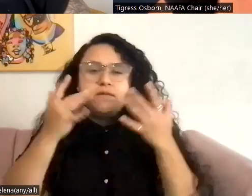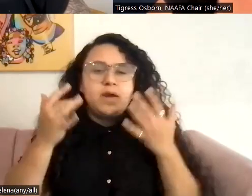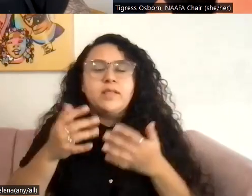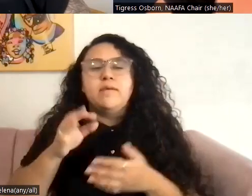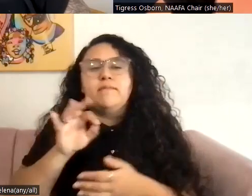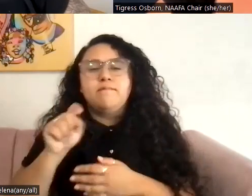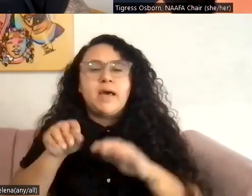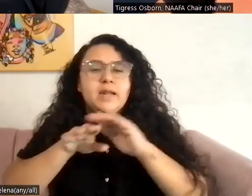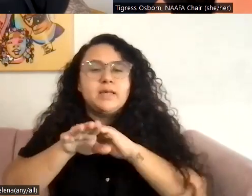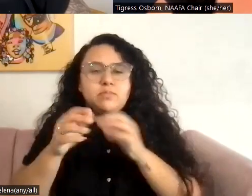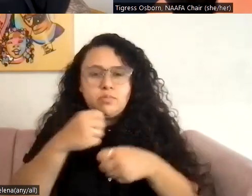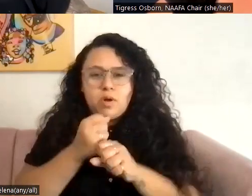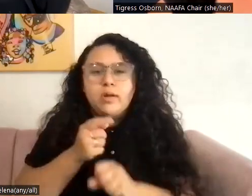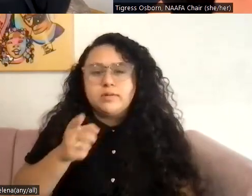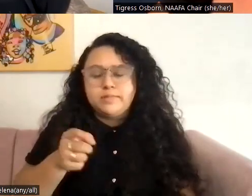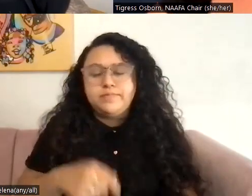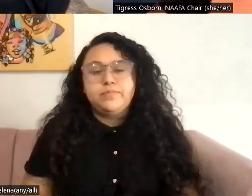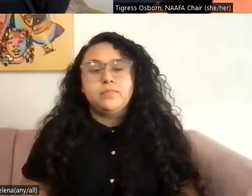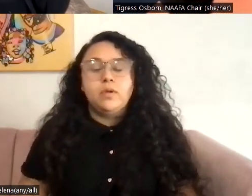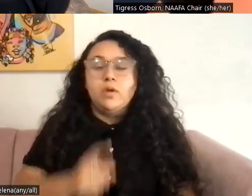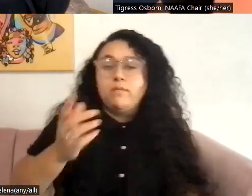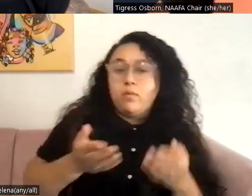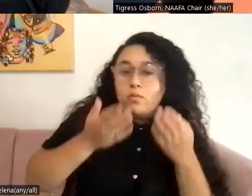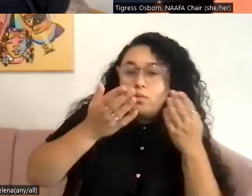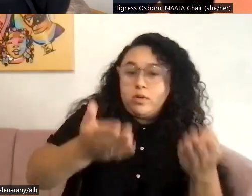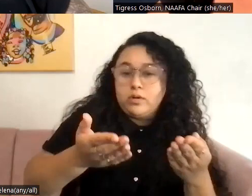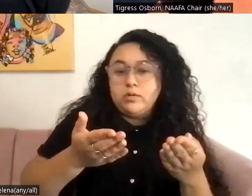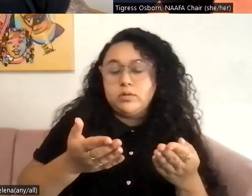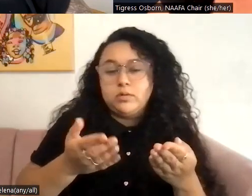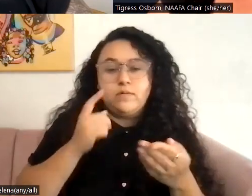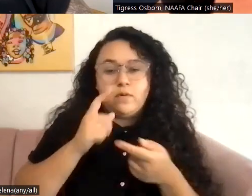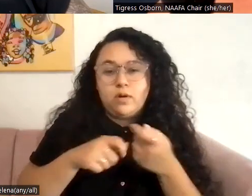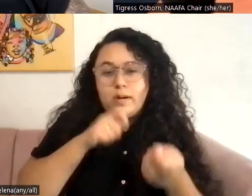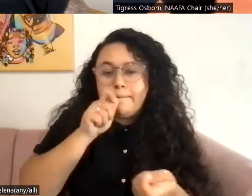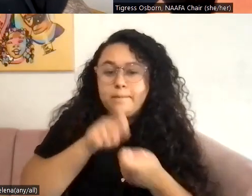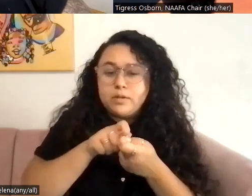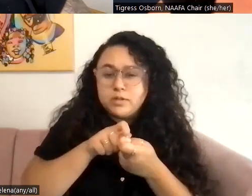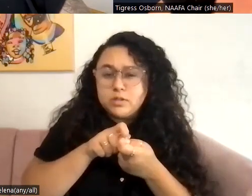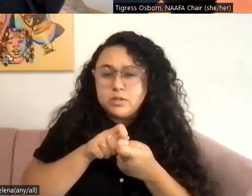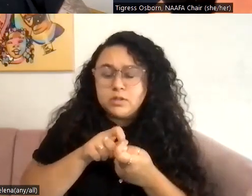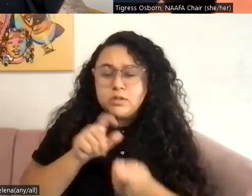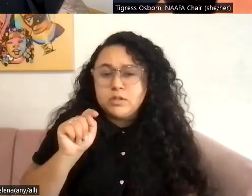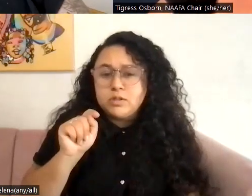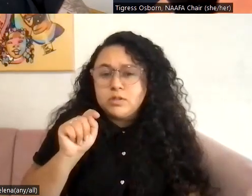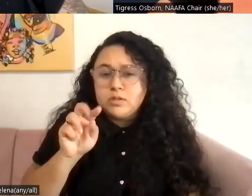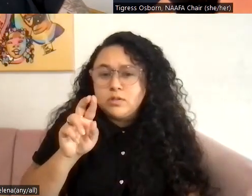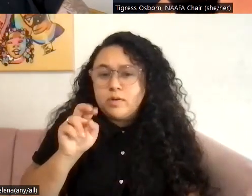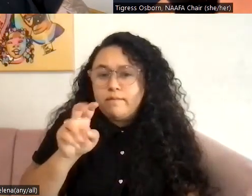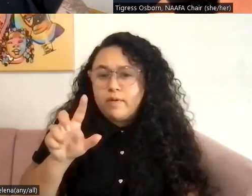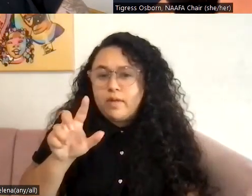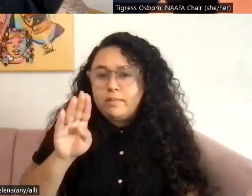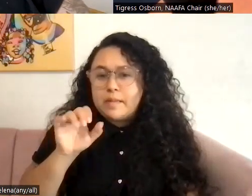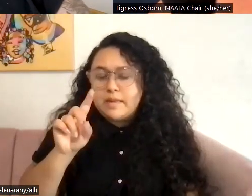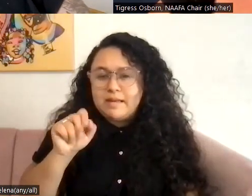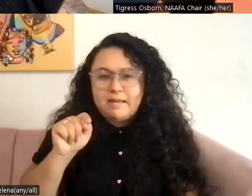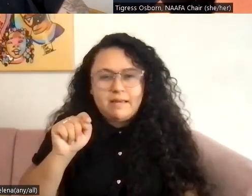products. Um, there's a recommendation for a particular travel bidet, which I can't see the product name